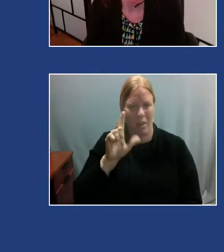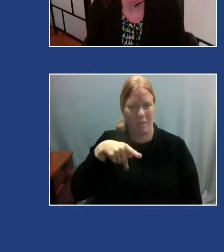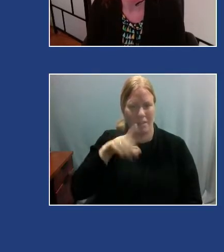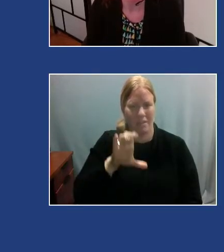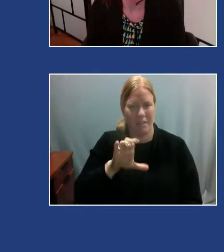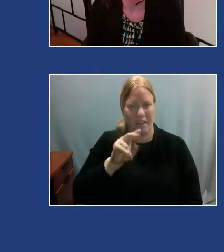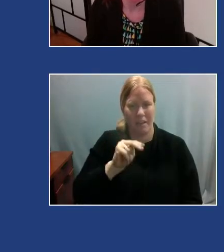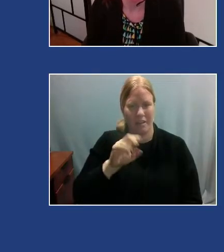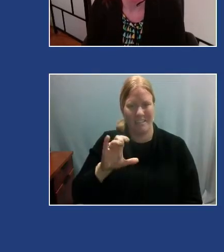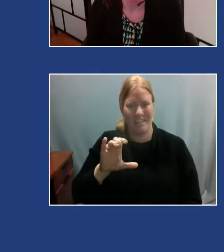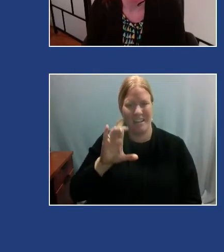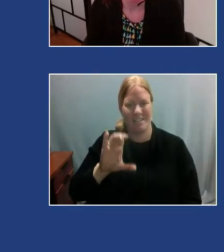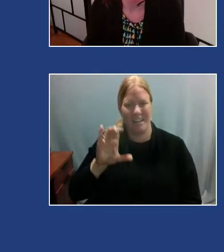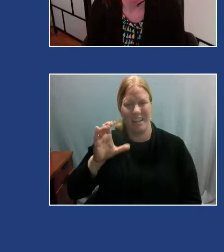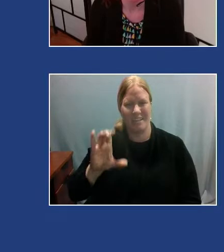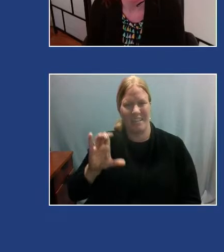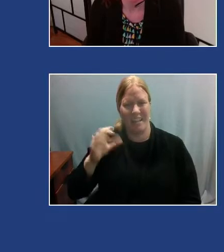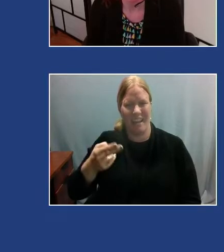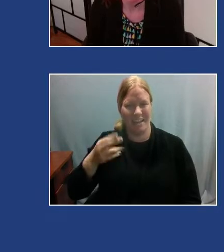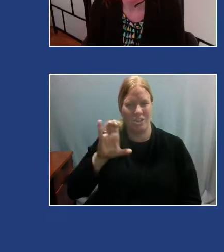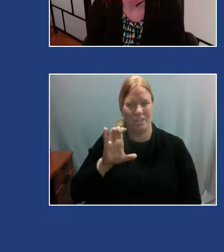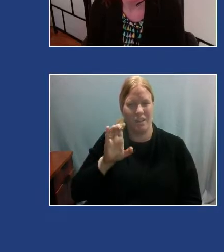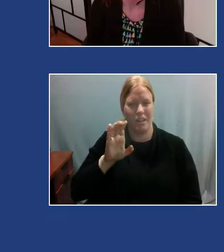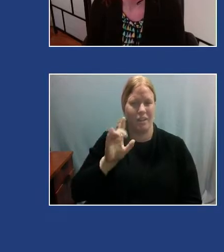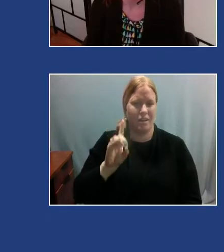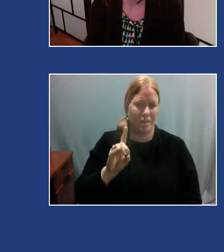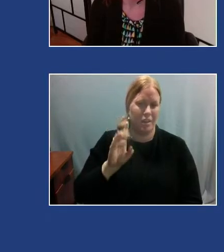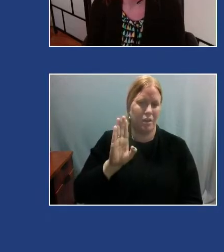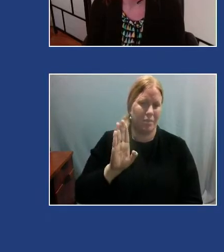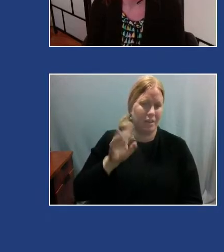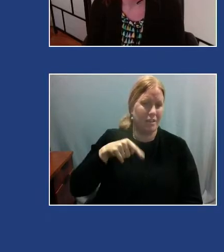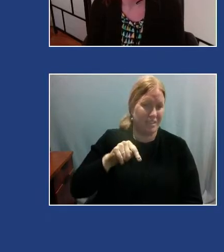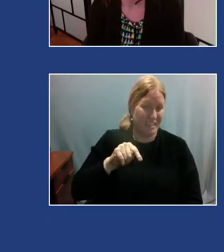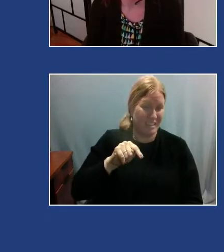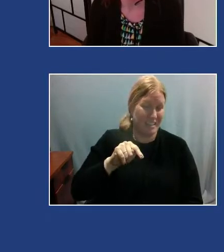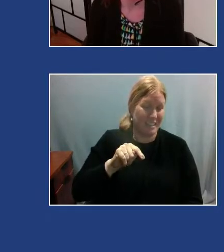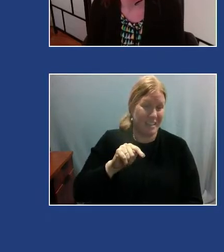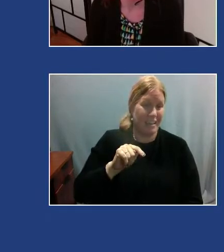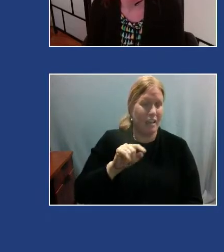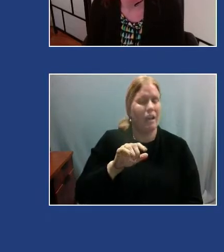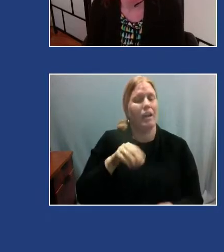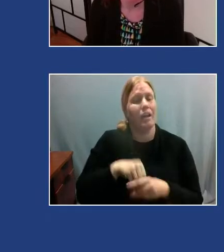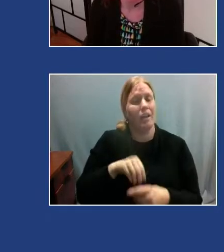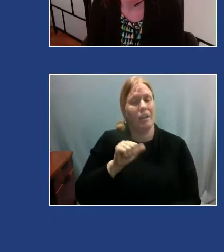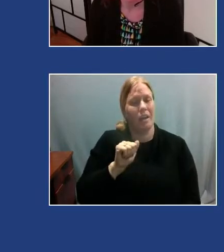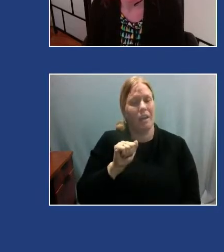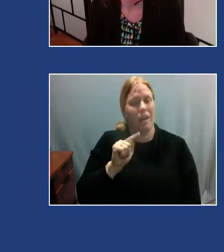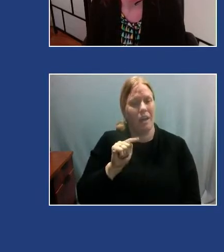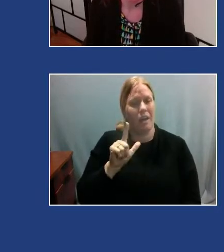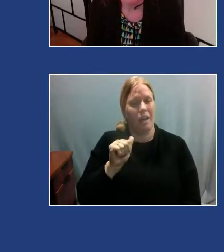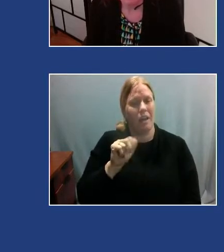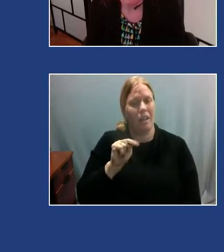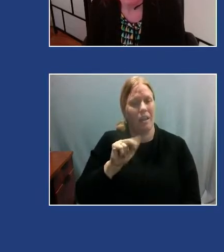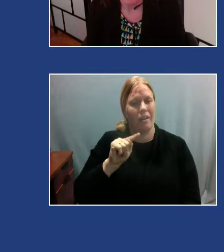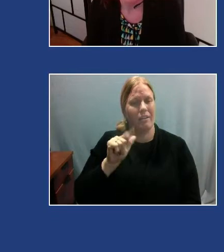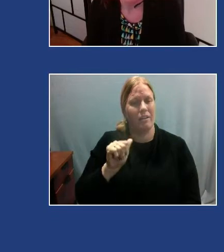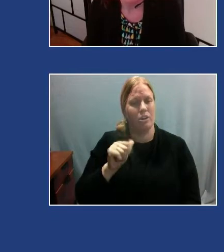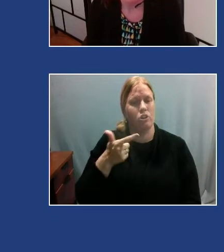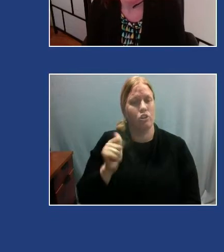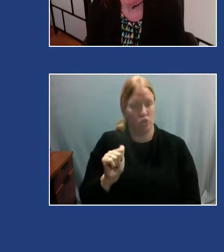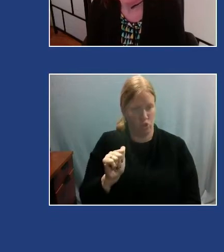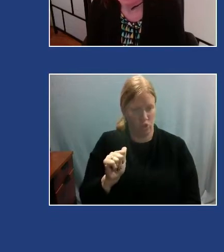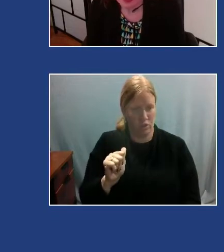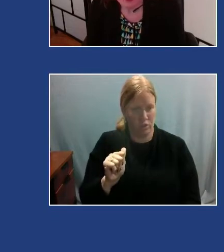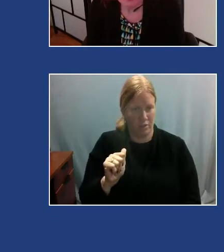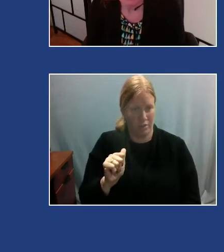is a licensed professional counselor in Atlanta, Georgia, where she's the clinical director of North Atlanta DBT, LLC. This conference's